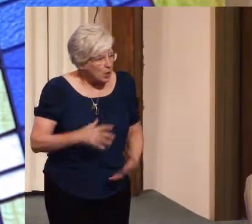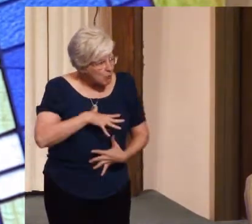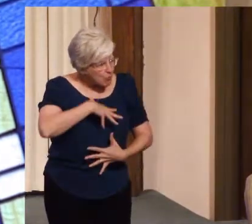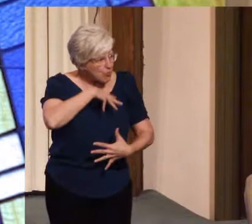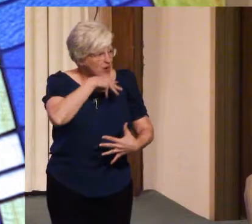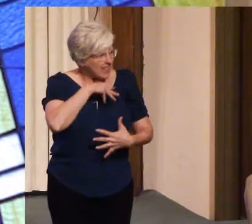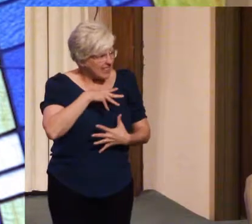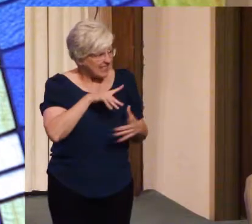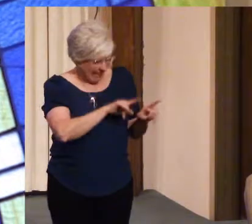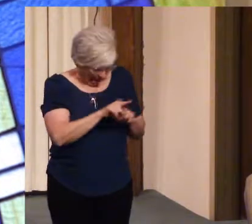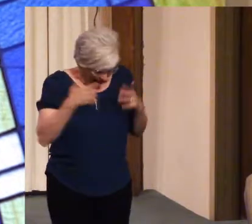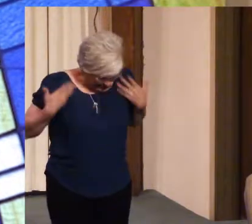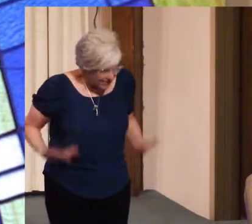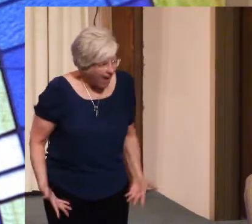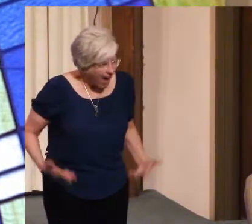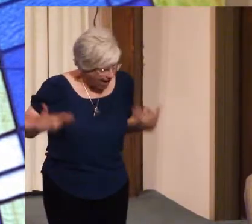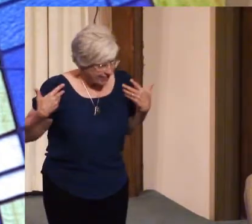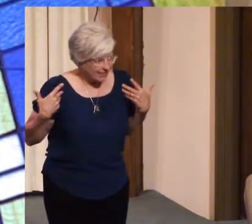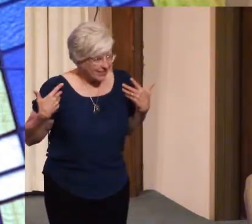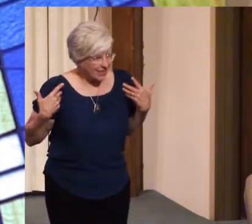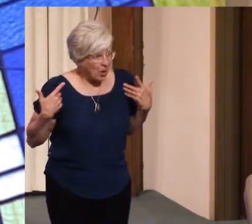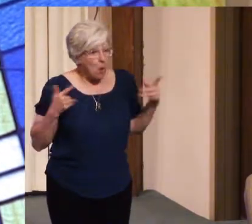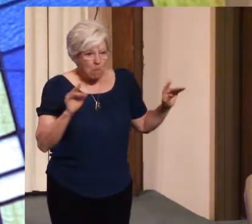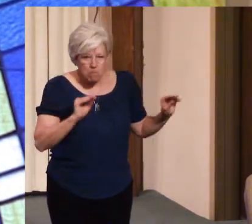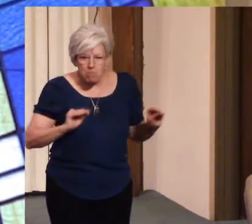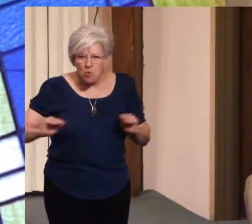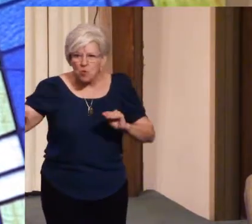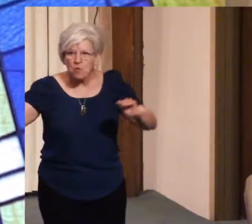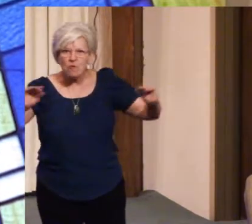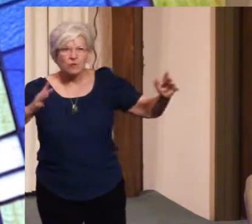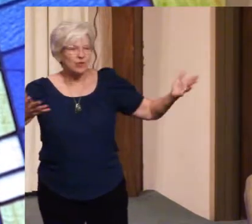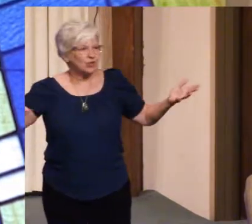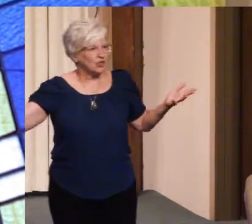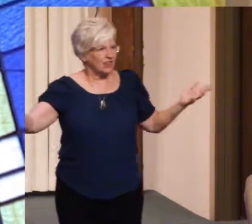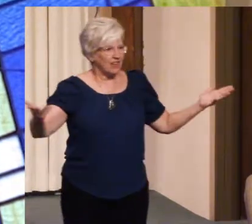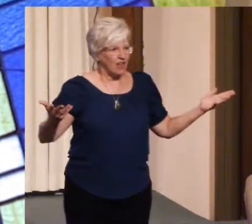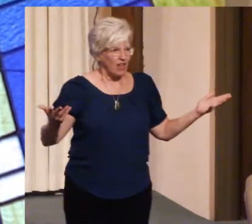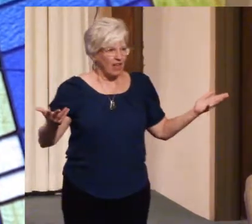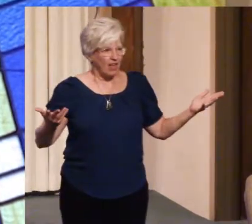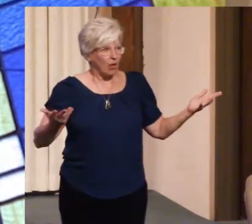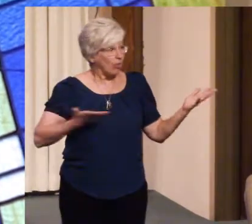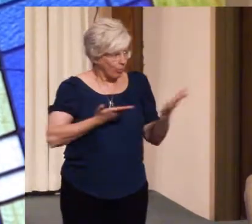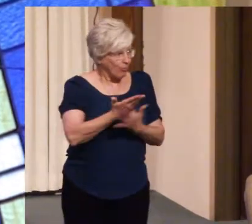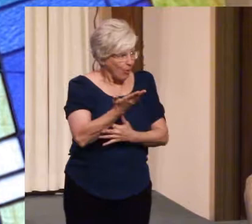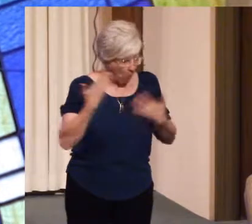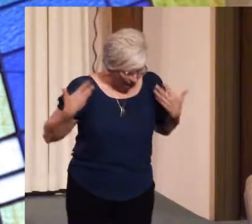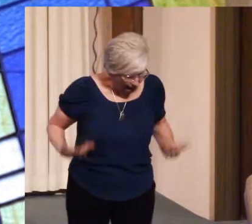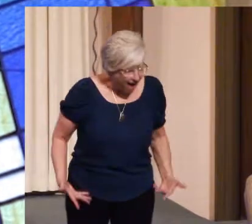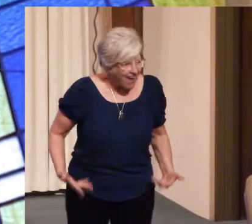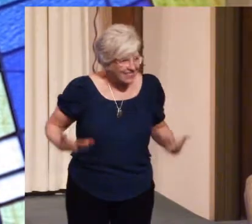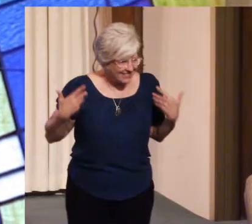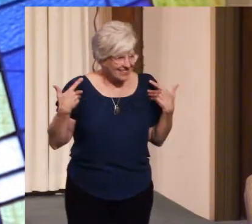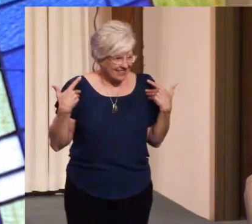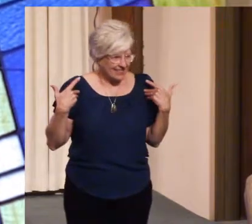time and space as us. It comes to know itself as us.